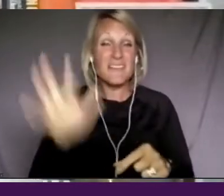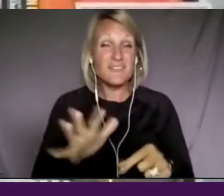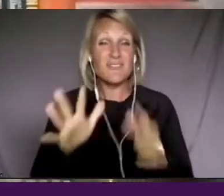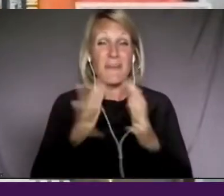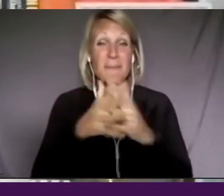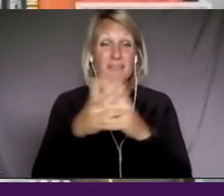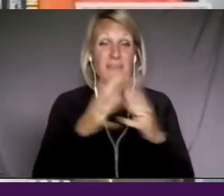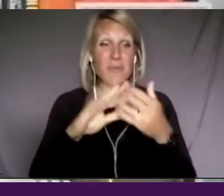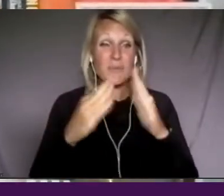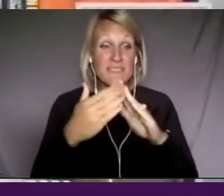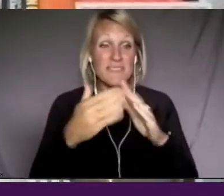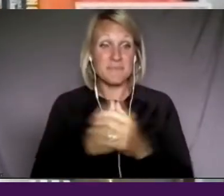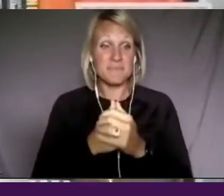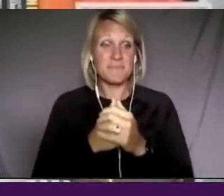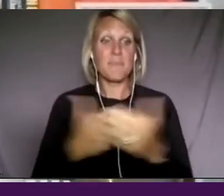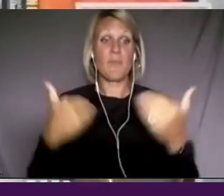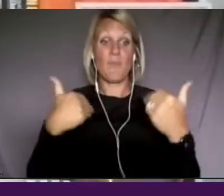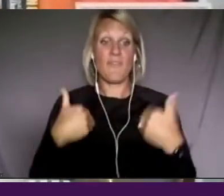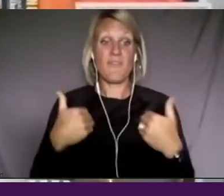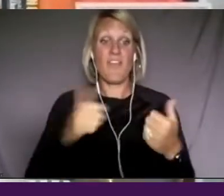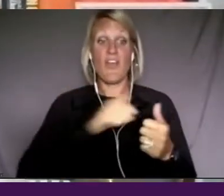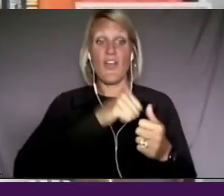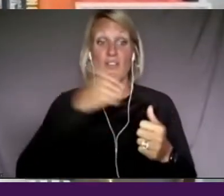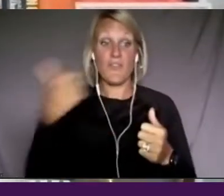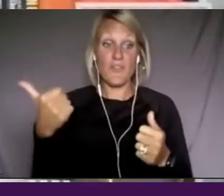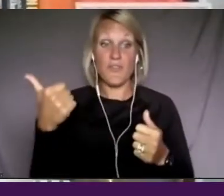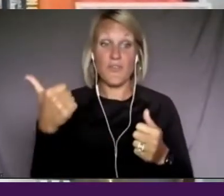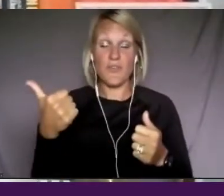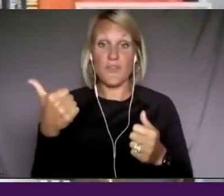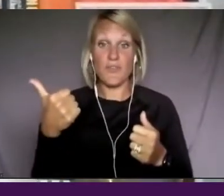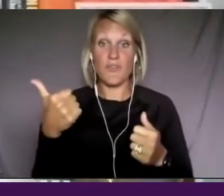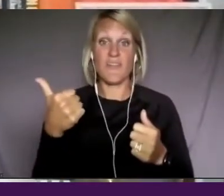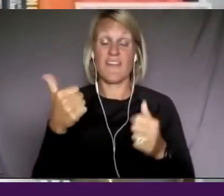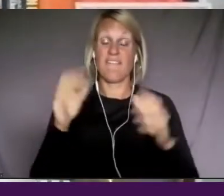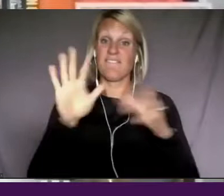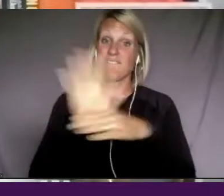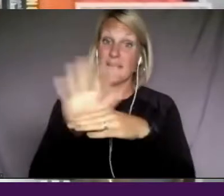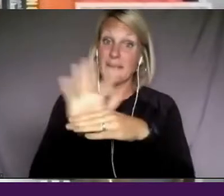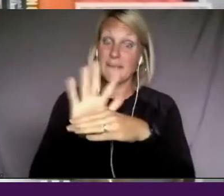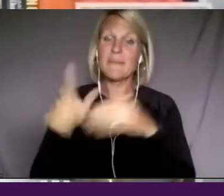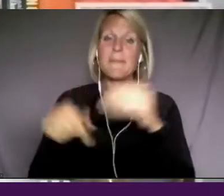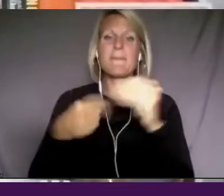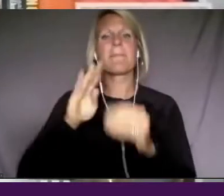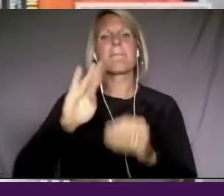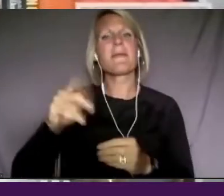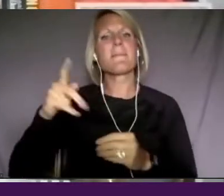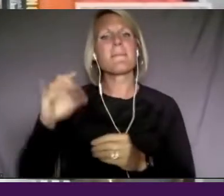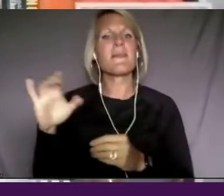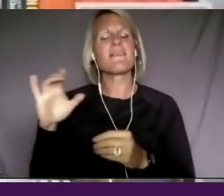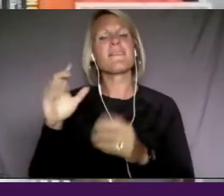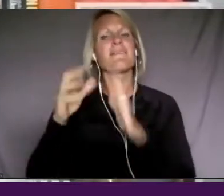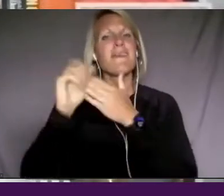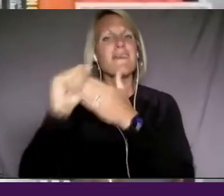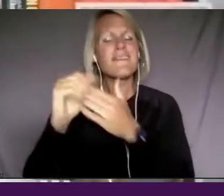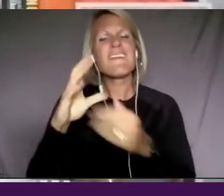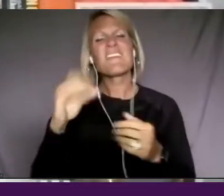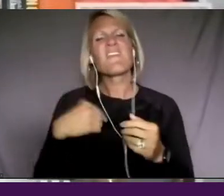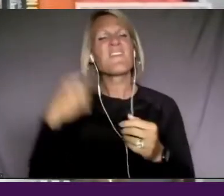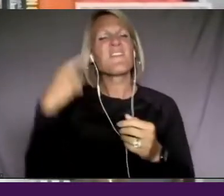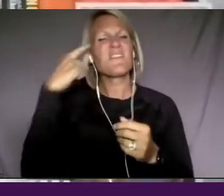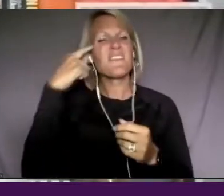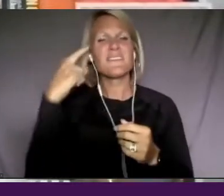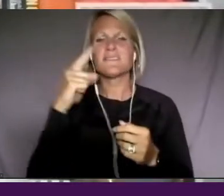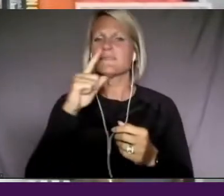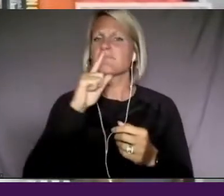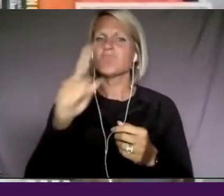have other films that are BIPOC led. And so it's just really, I think you're going to see that there is, uh, a